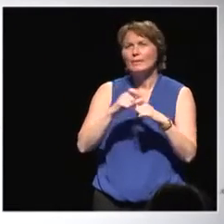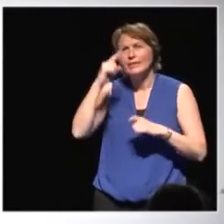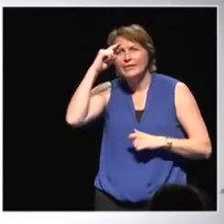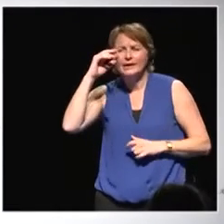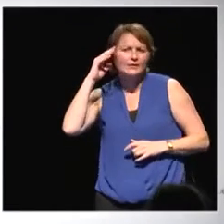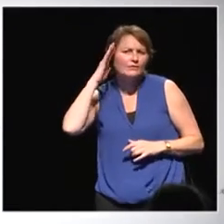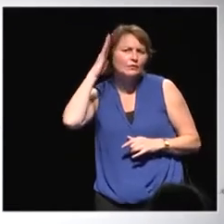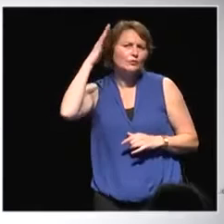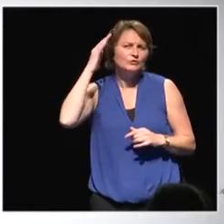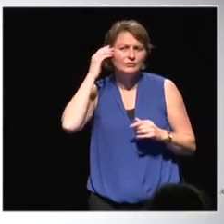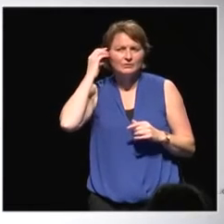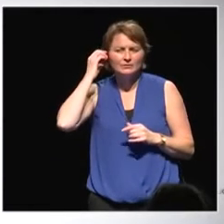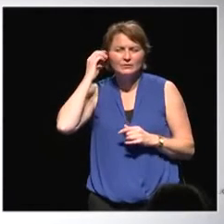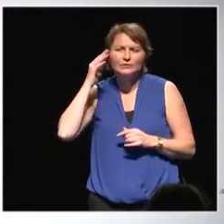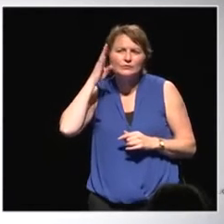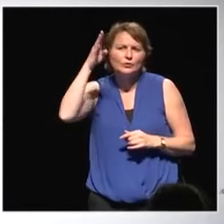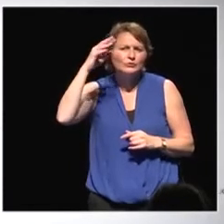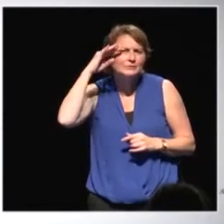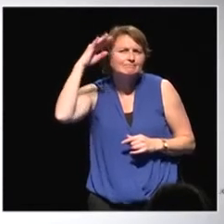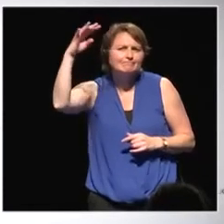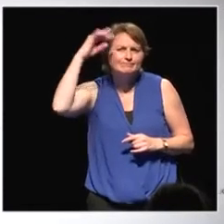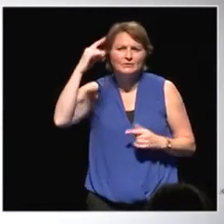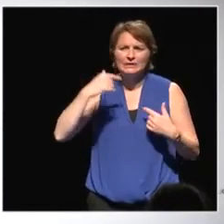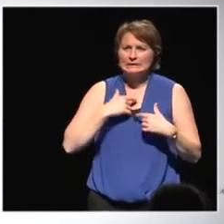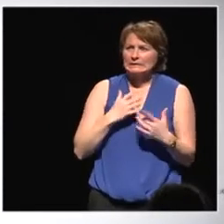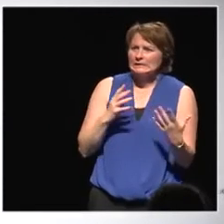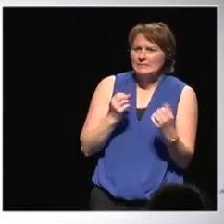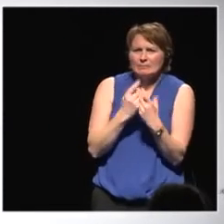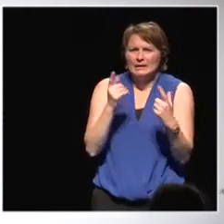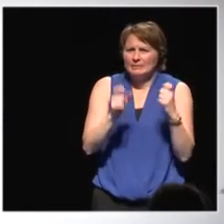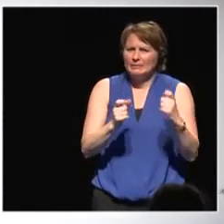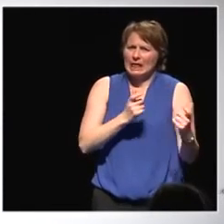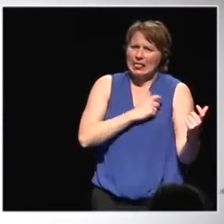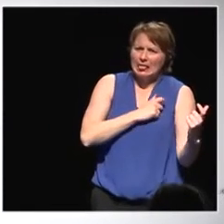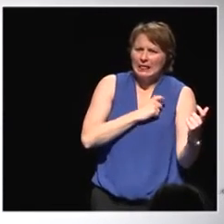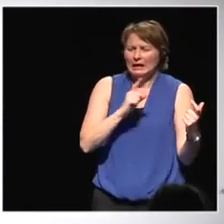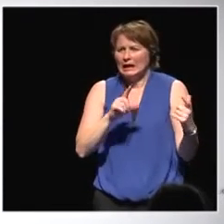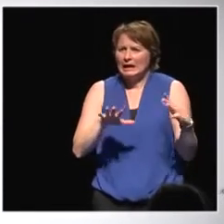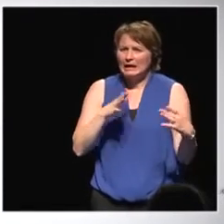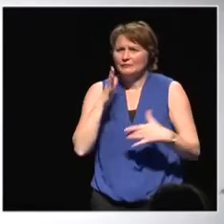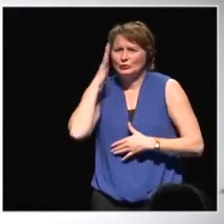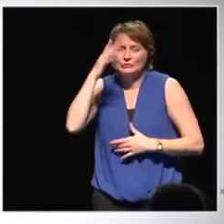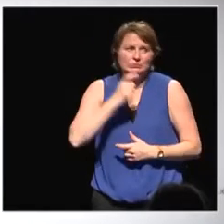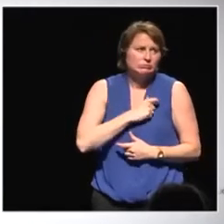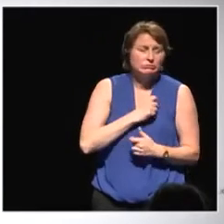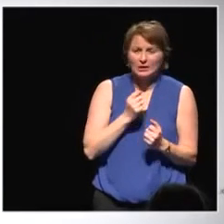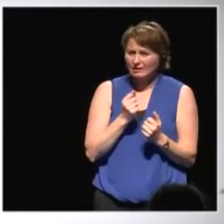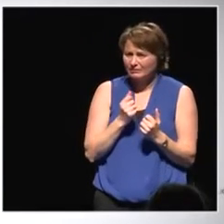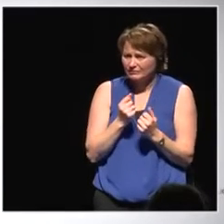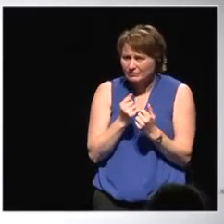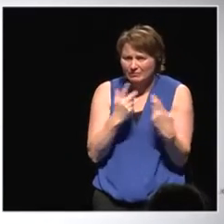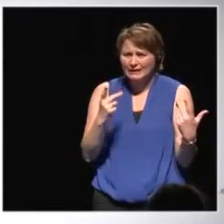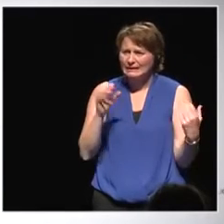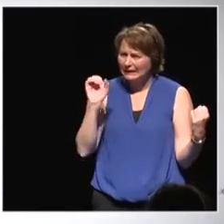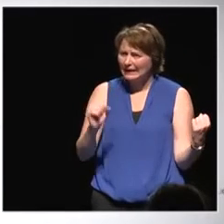future. And many are driven by fear of the future. And there are good reasons for fear if you just